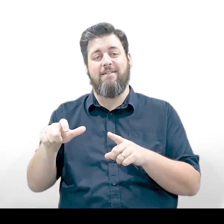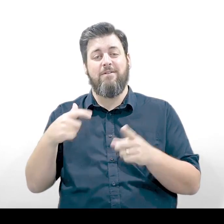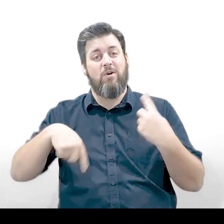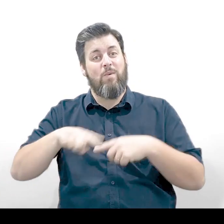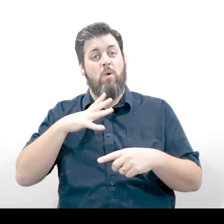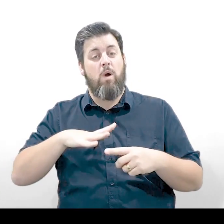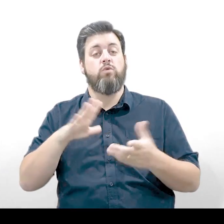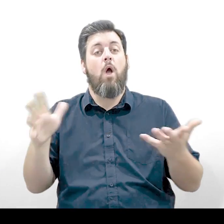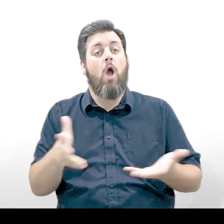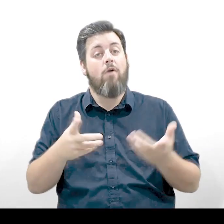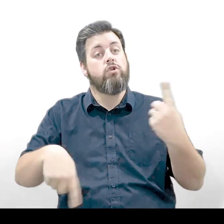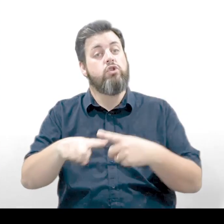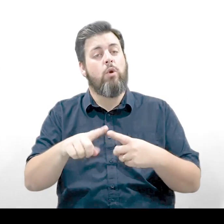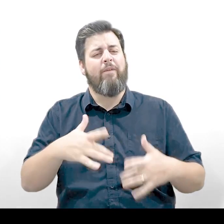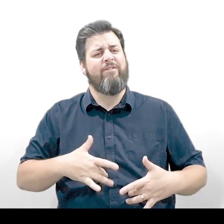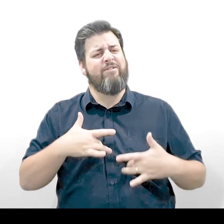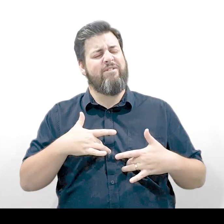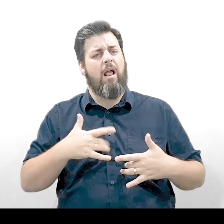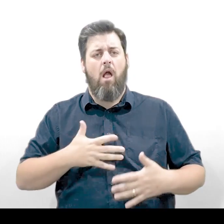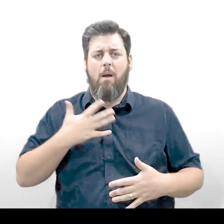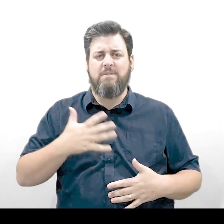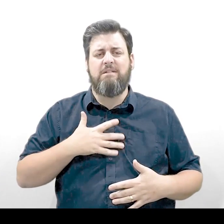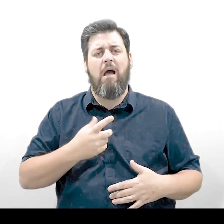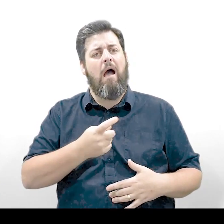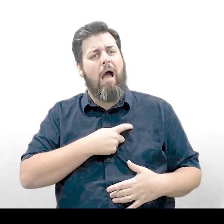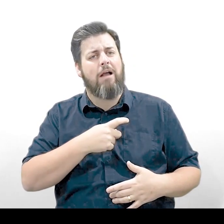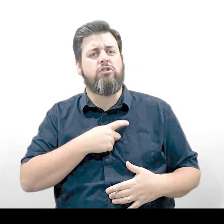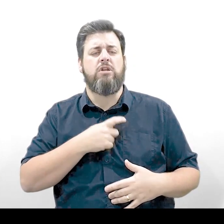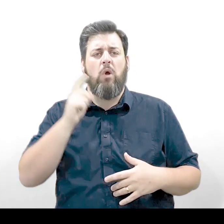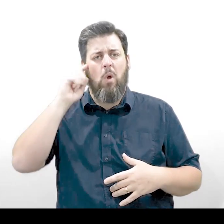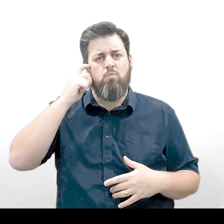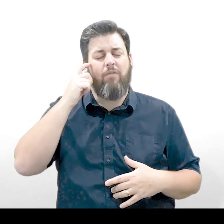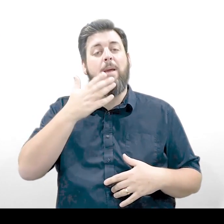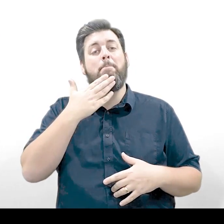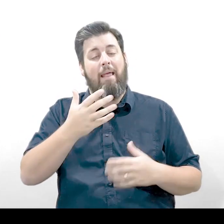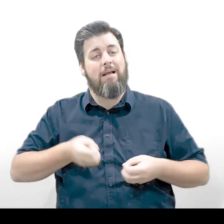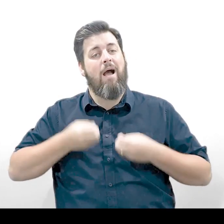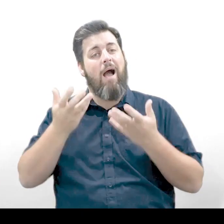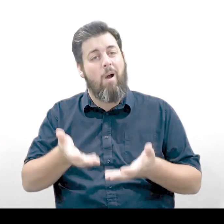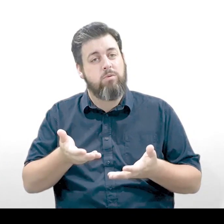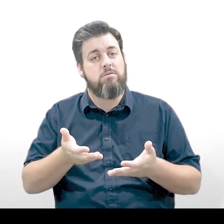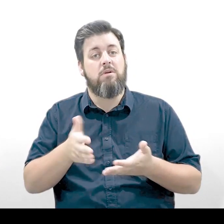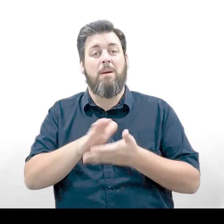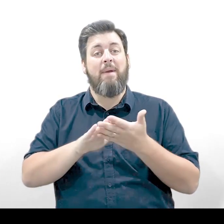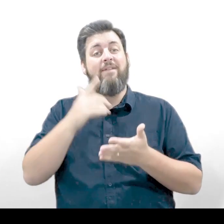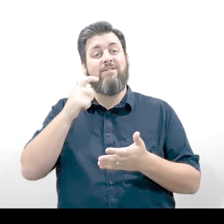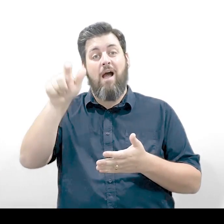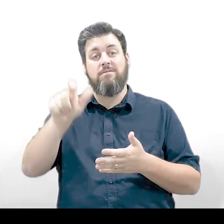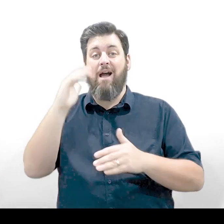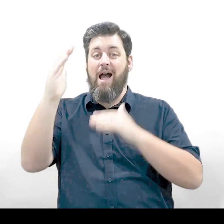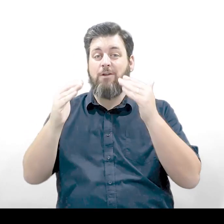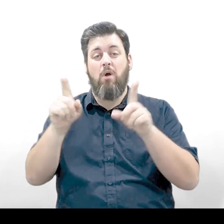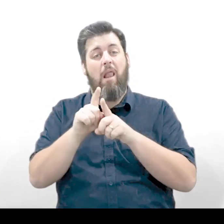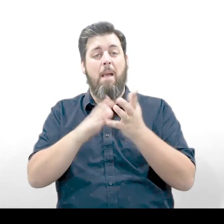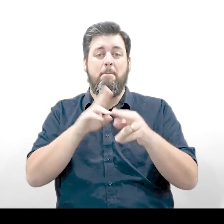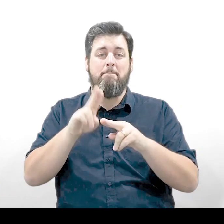encourage every single one of you to speak out if you're feeling upset, anxious or worried. This might mean finding an adult that you can